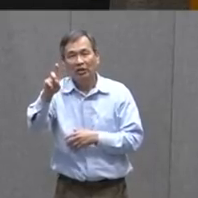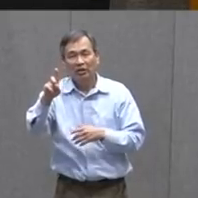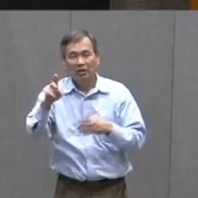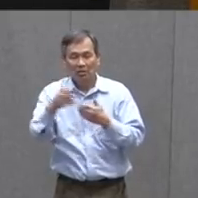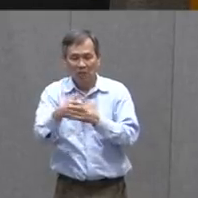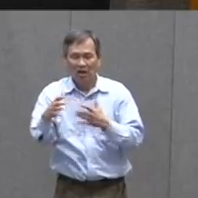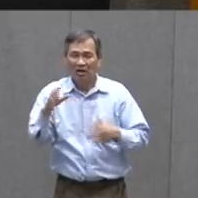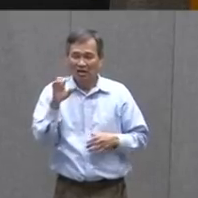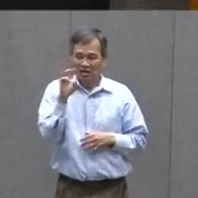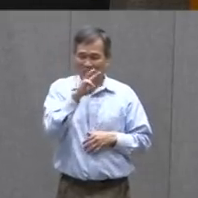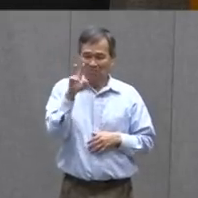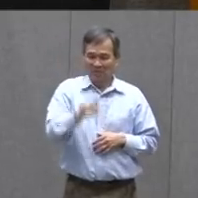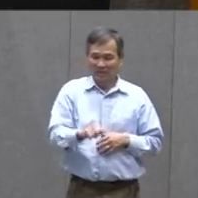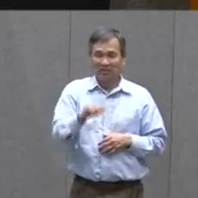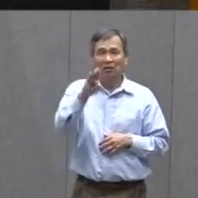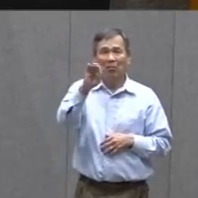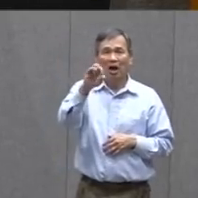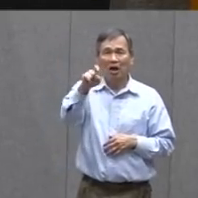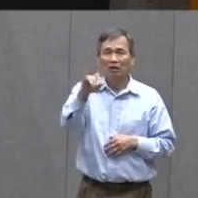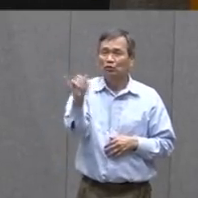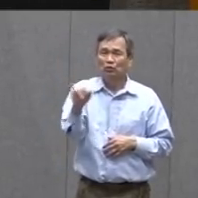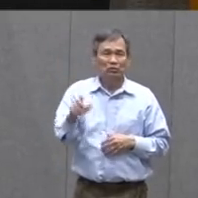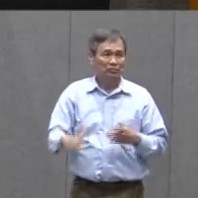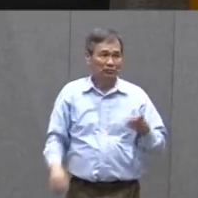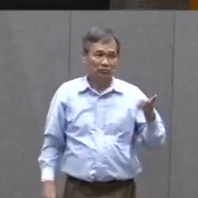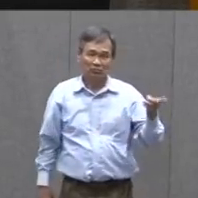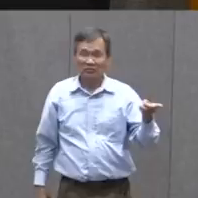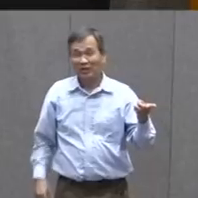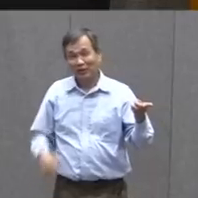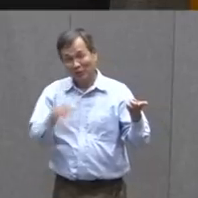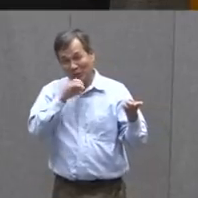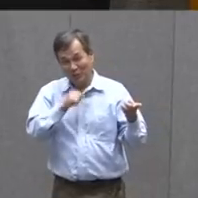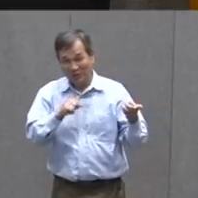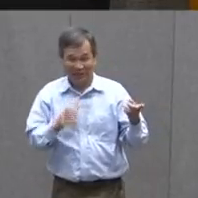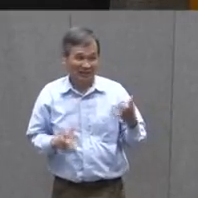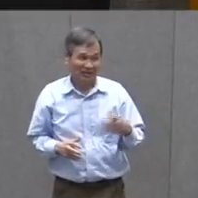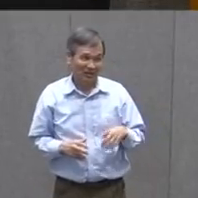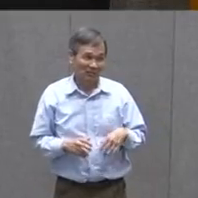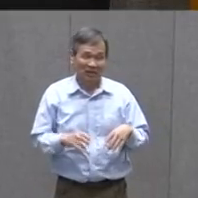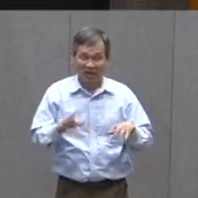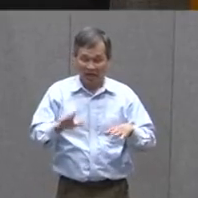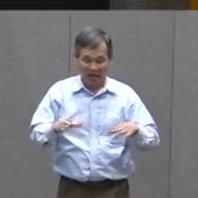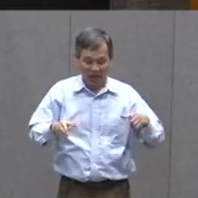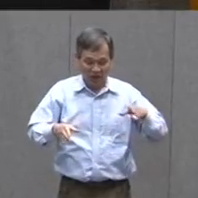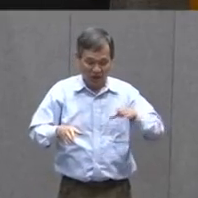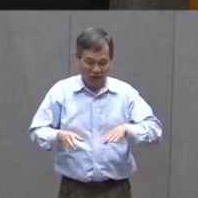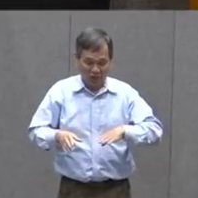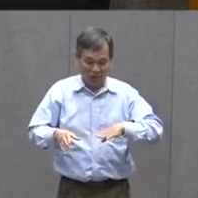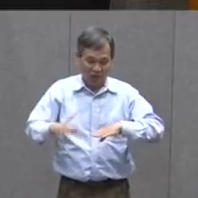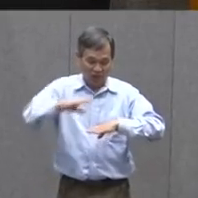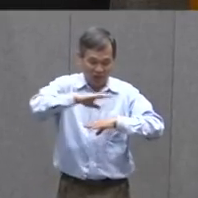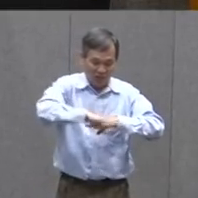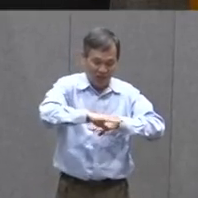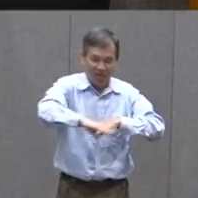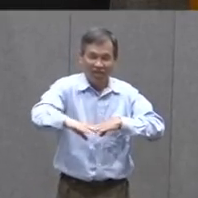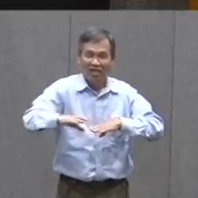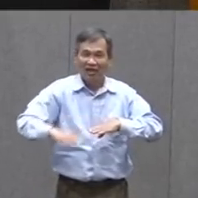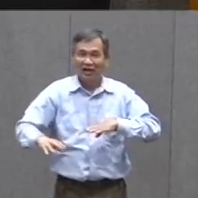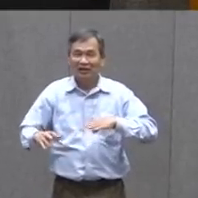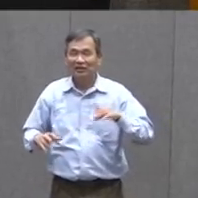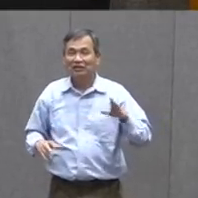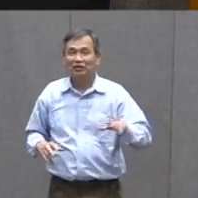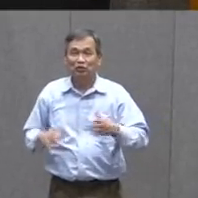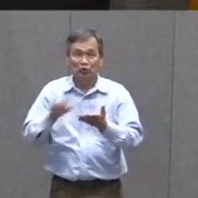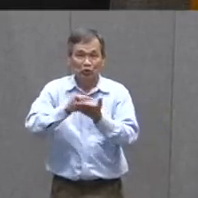Now This Pizza Box Has Been Used But I Can Cover It Using Glue Stick